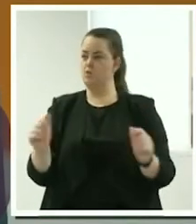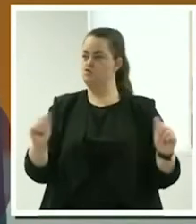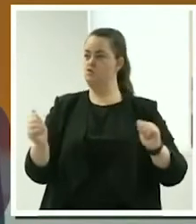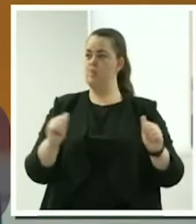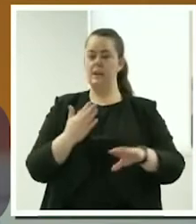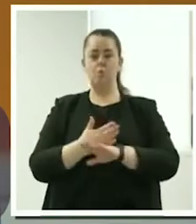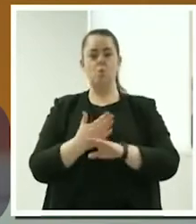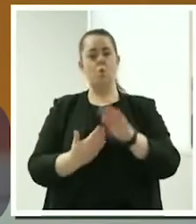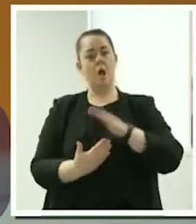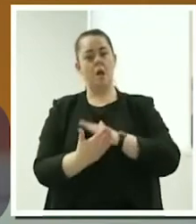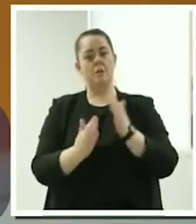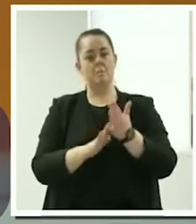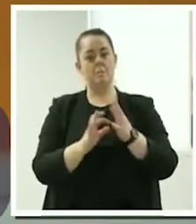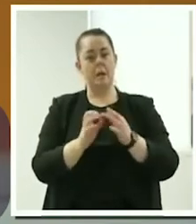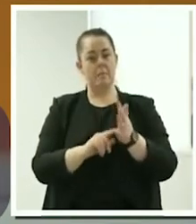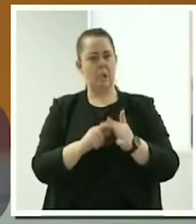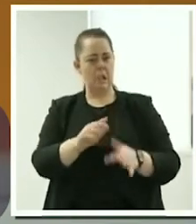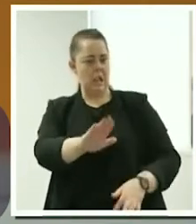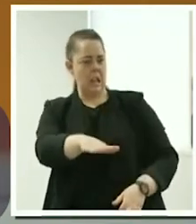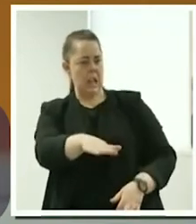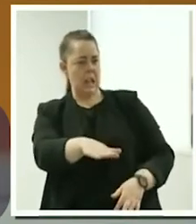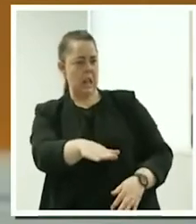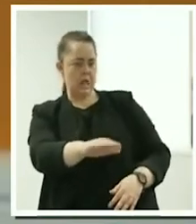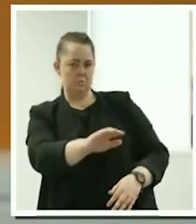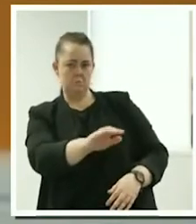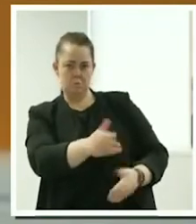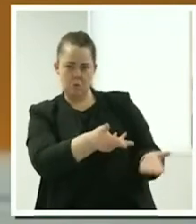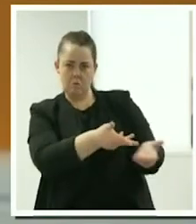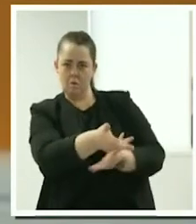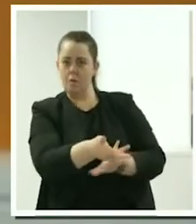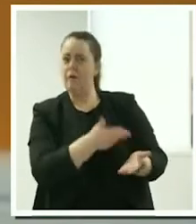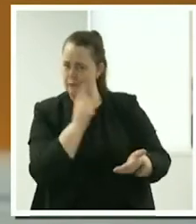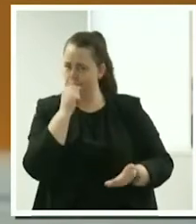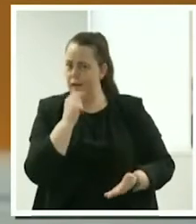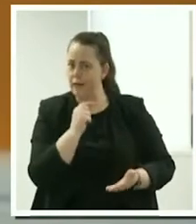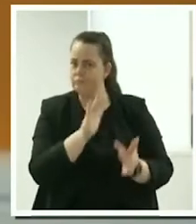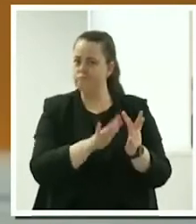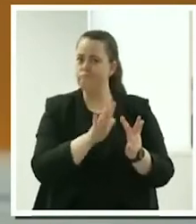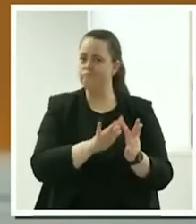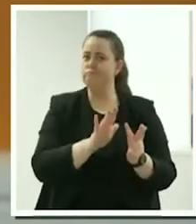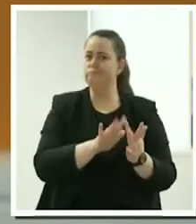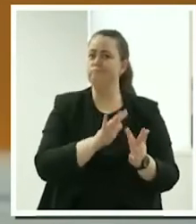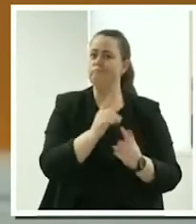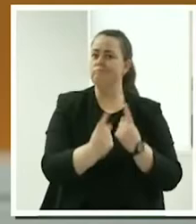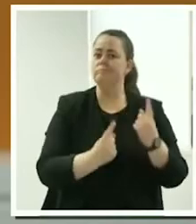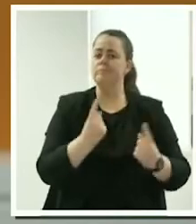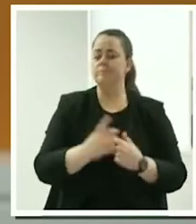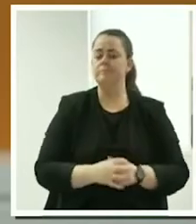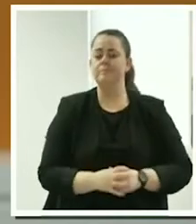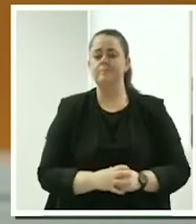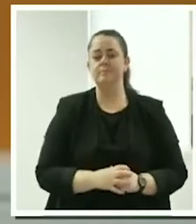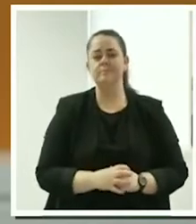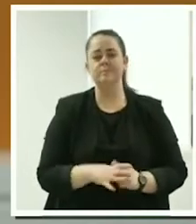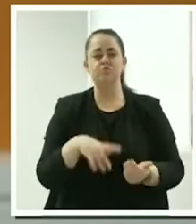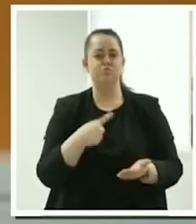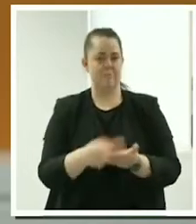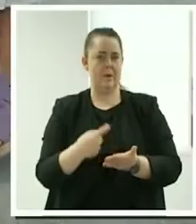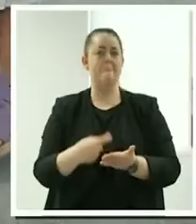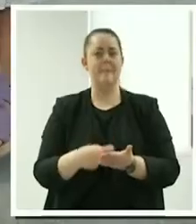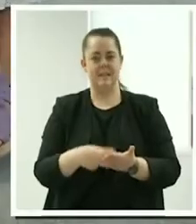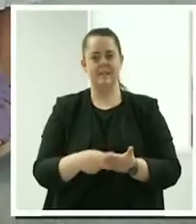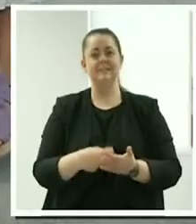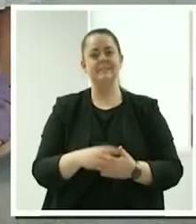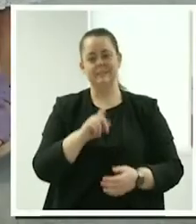can via conversations or what have you. So I would recommend that, that you're definitely not alone.